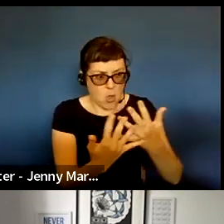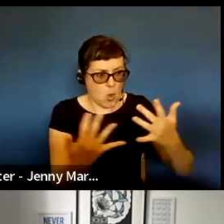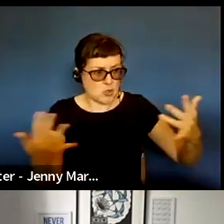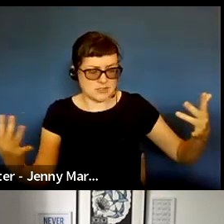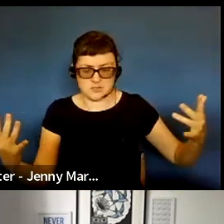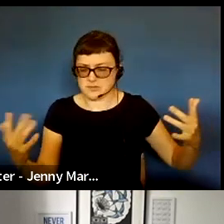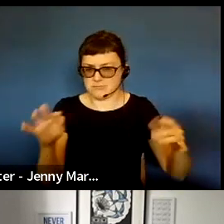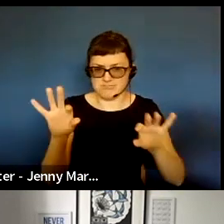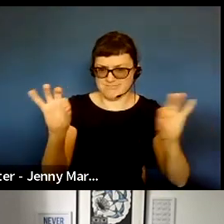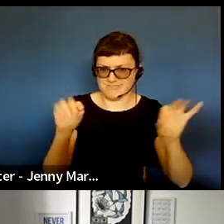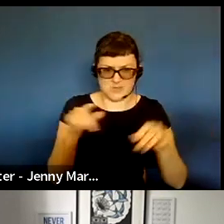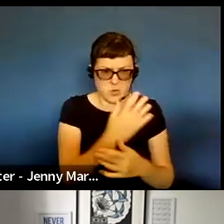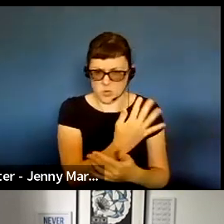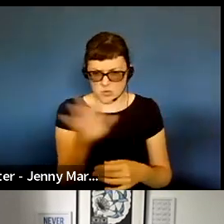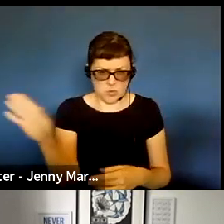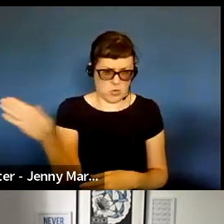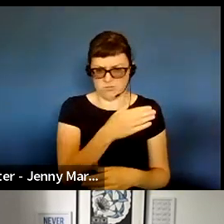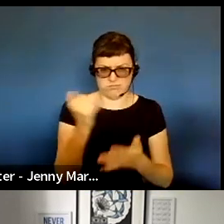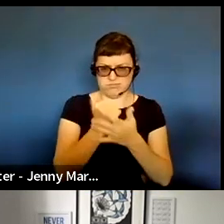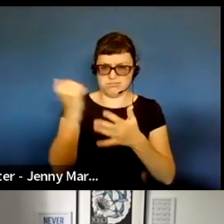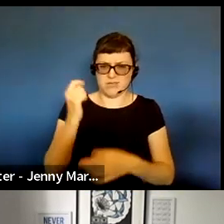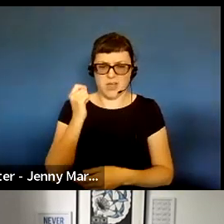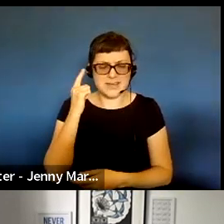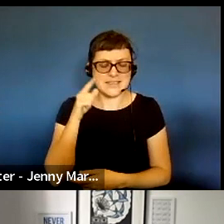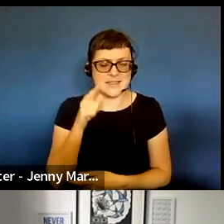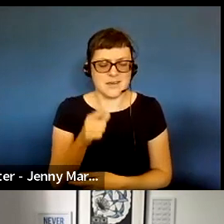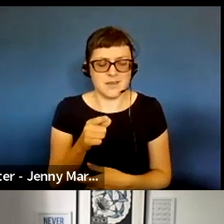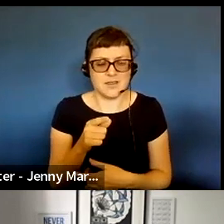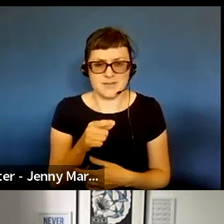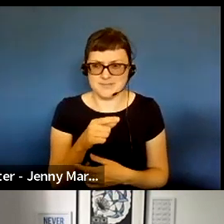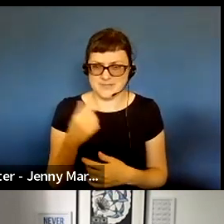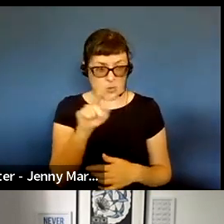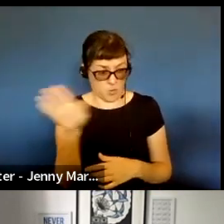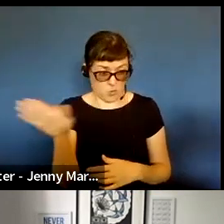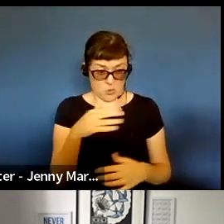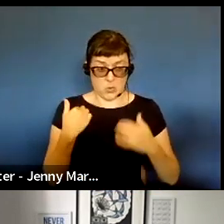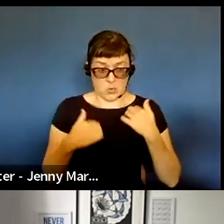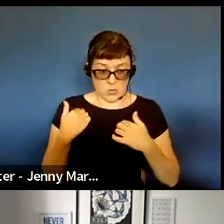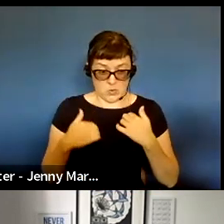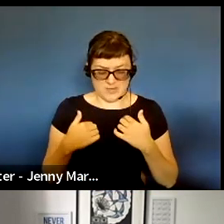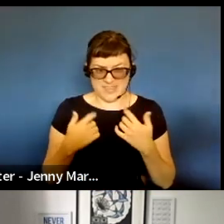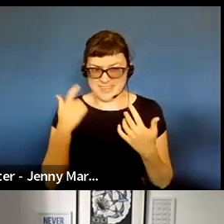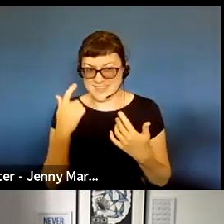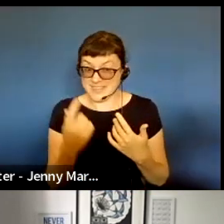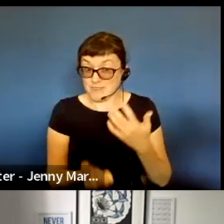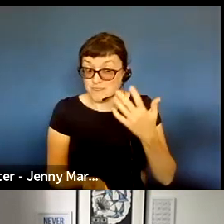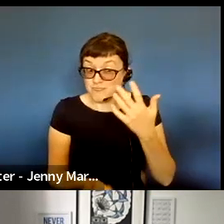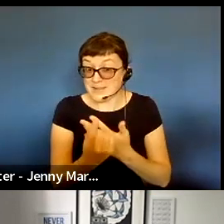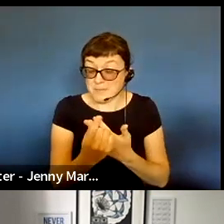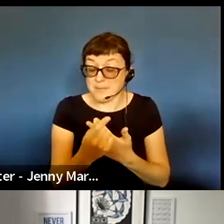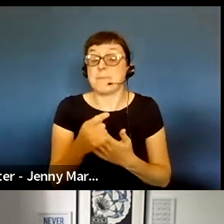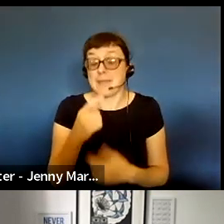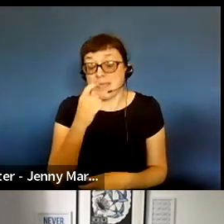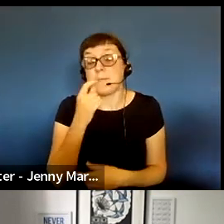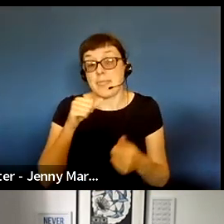great ideas and you know really exciting people, then perhaps random is the best way